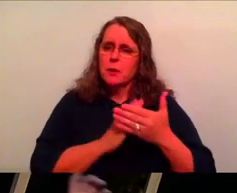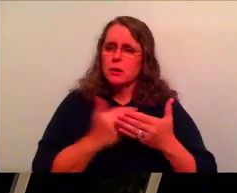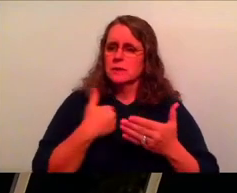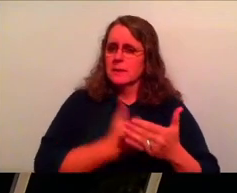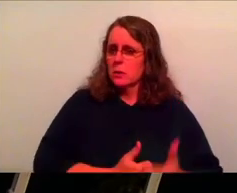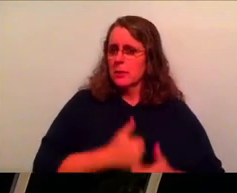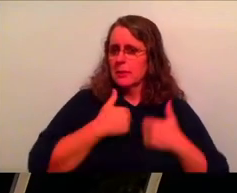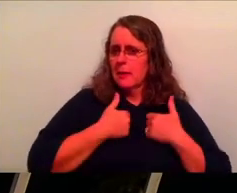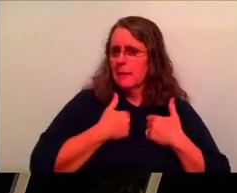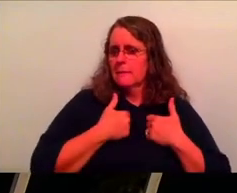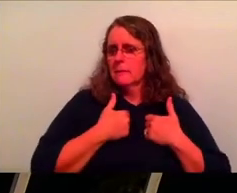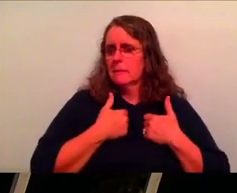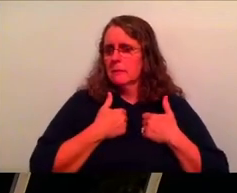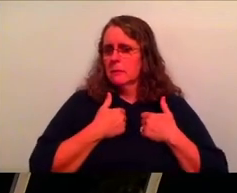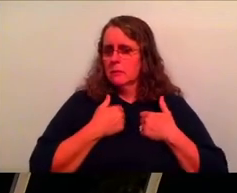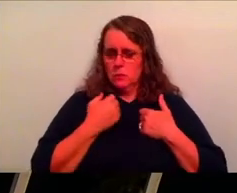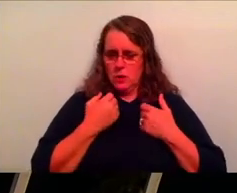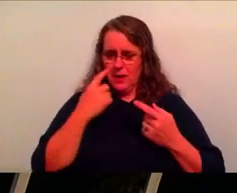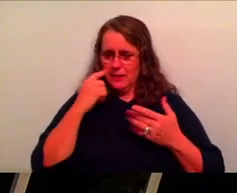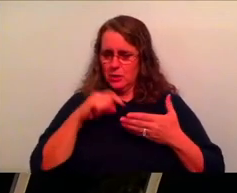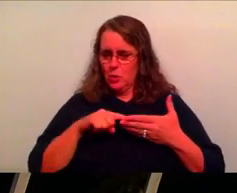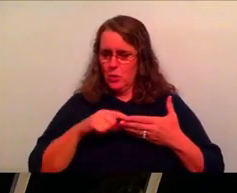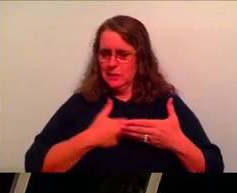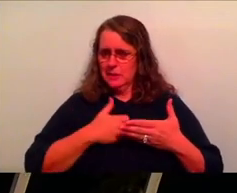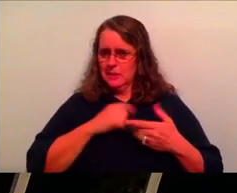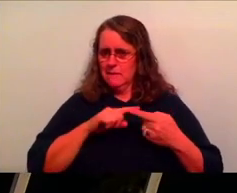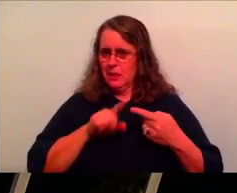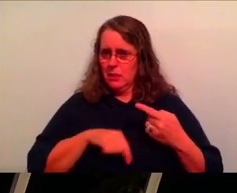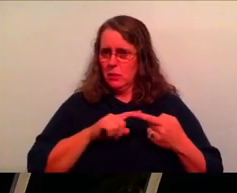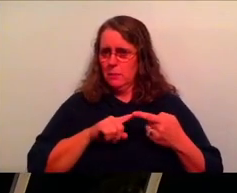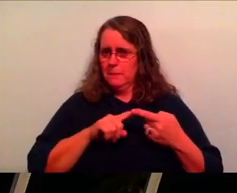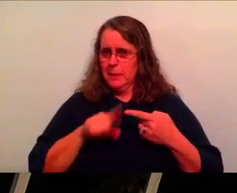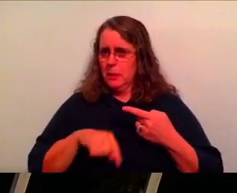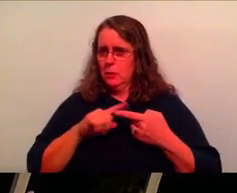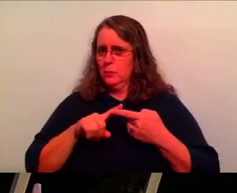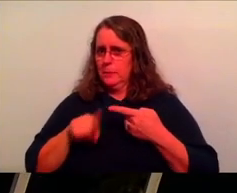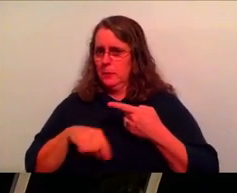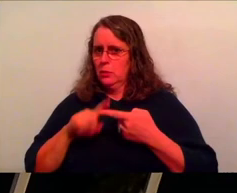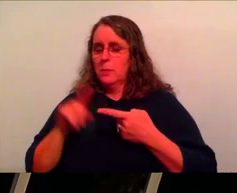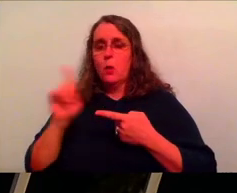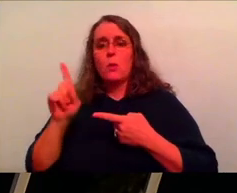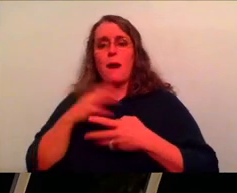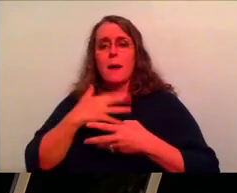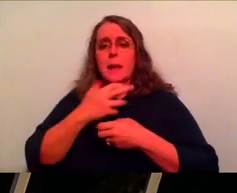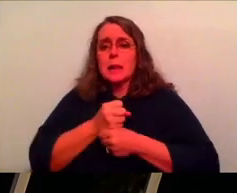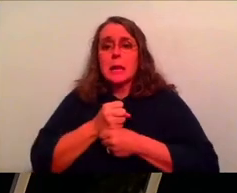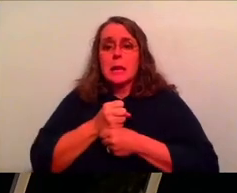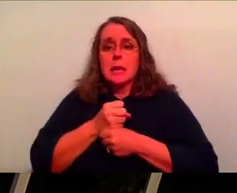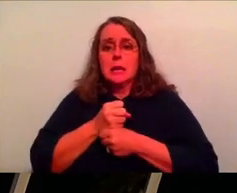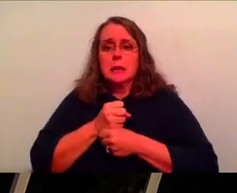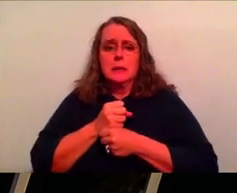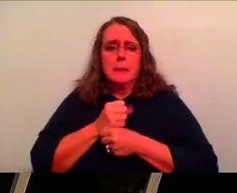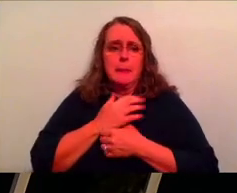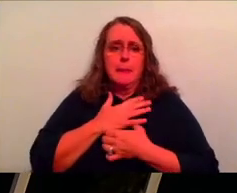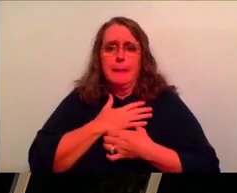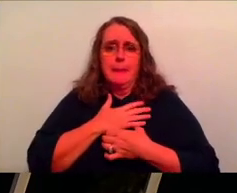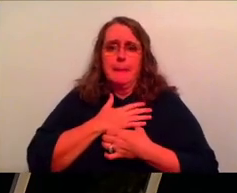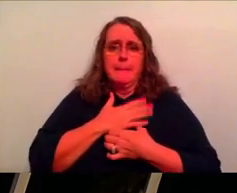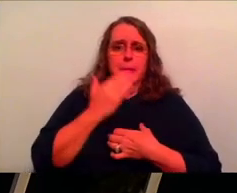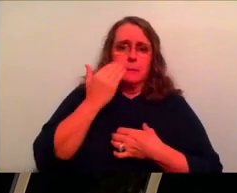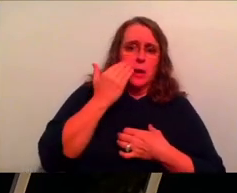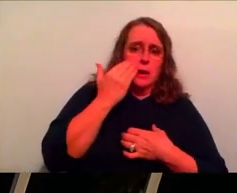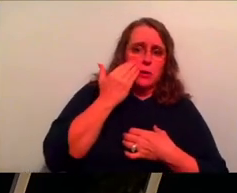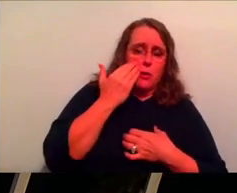we see ourselves looping, to take a look at our life and see where we're clinging, where we're choosing comfortability, where we're choosing known over growth,